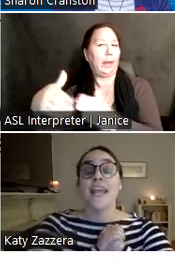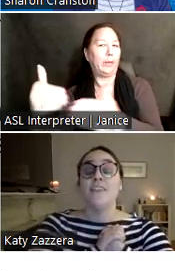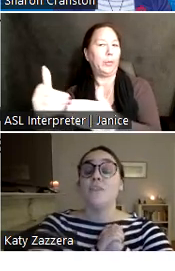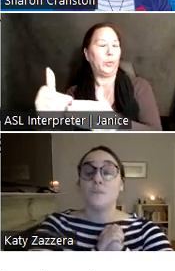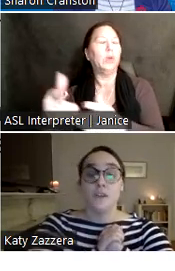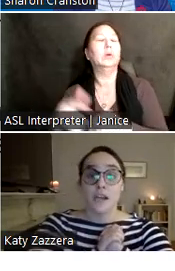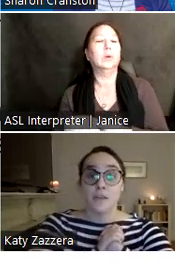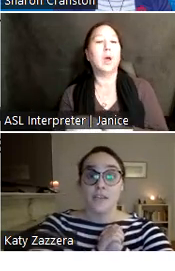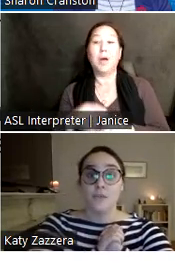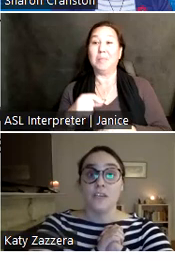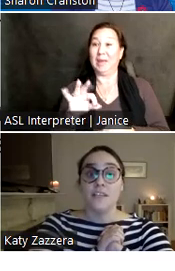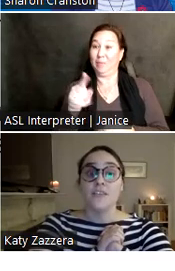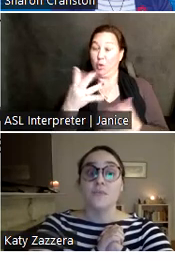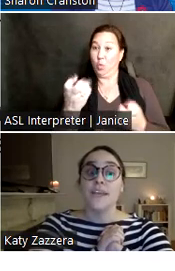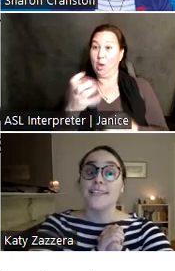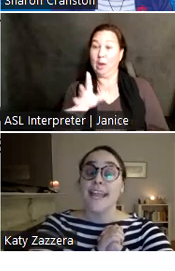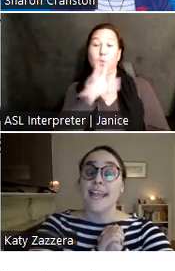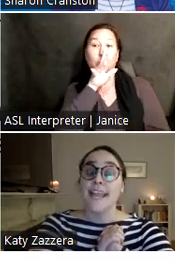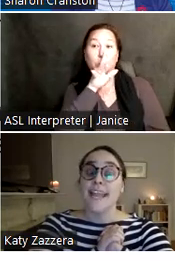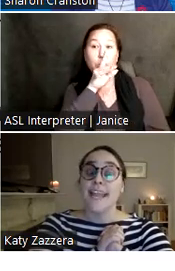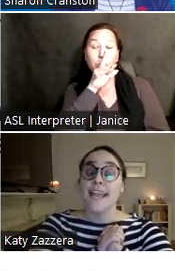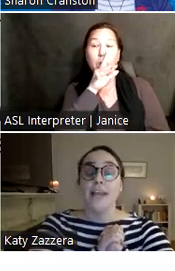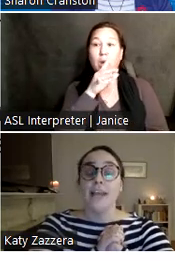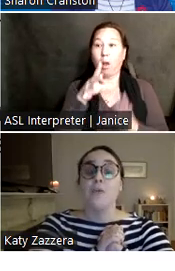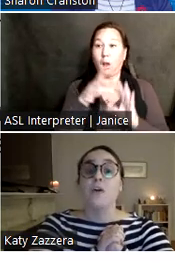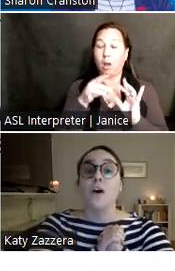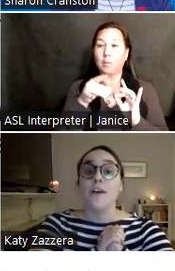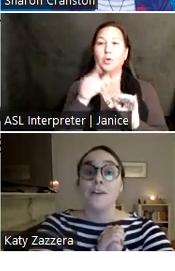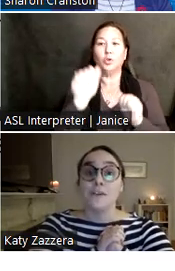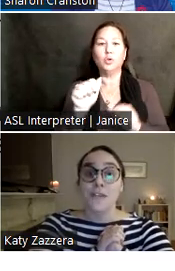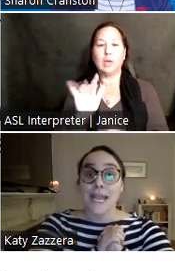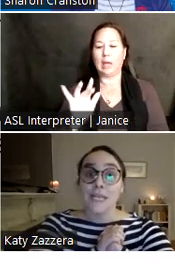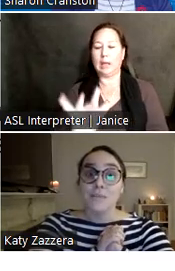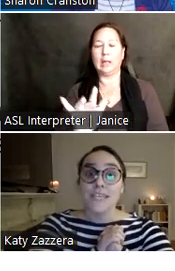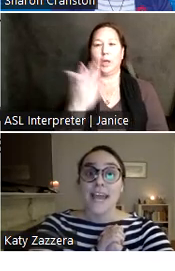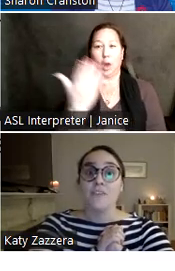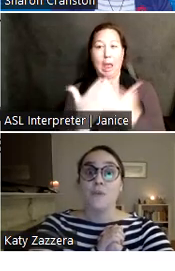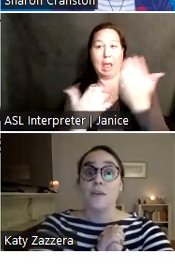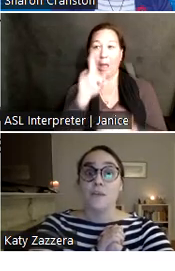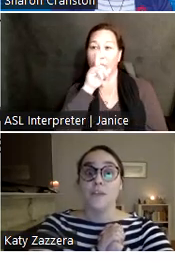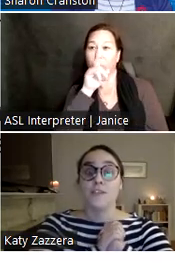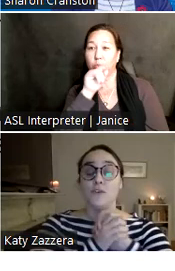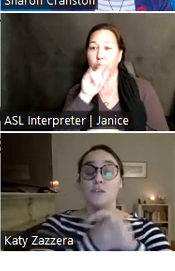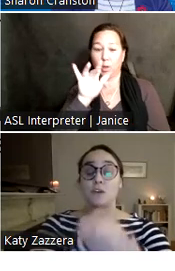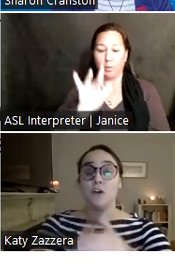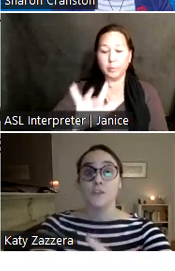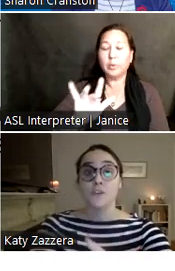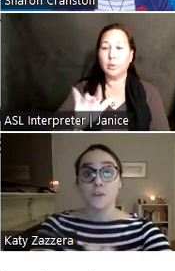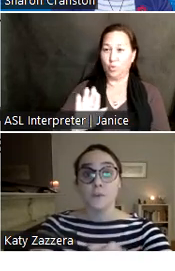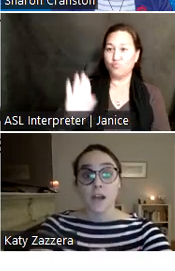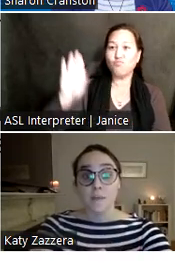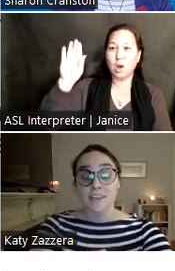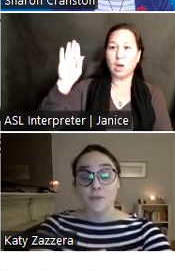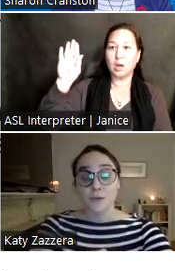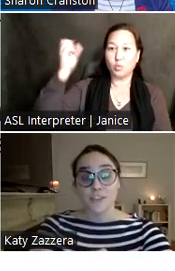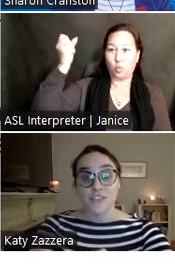to give a verbal comment, you can click the raise hand function and I will call out your name to have you unmuted so you can offer your